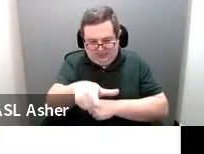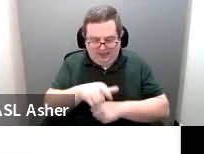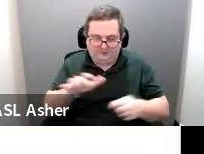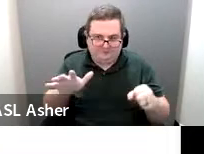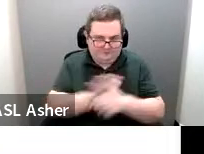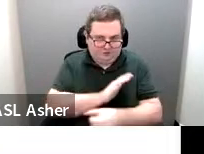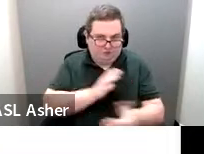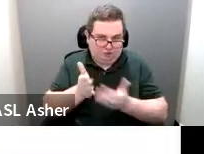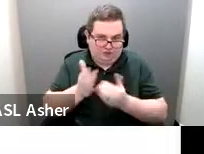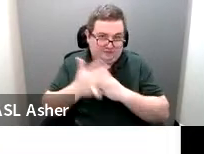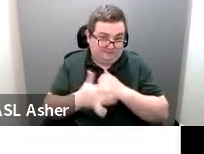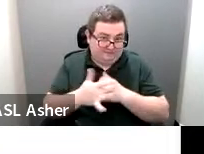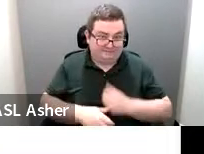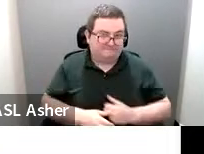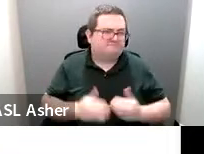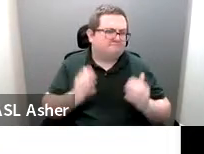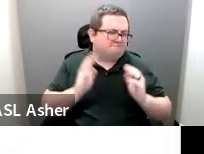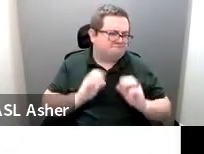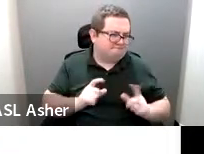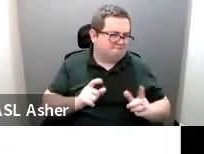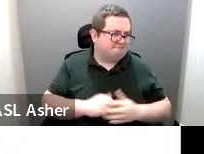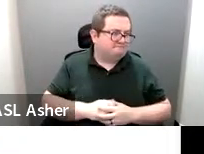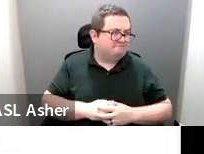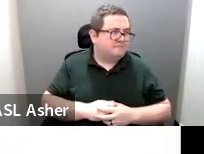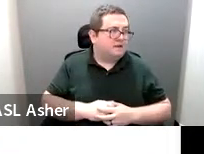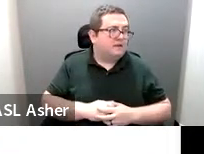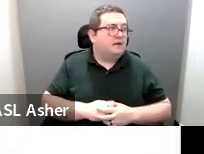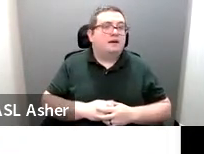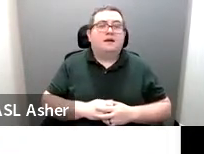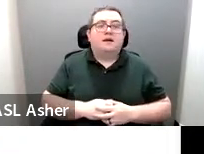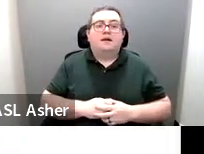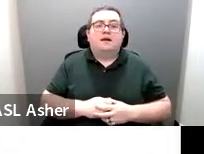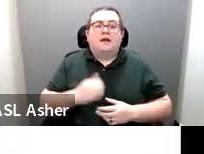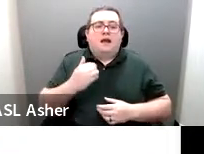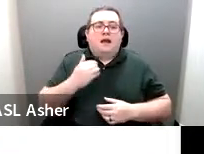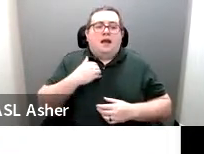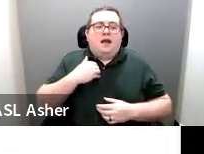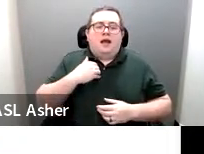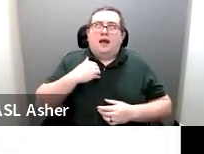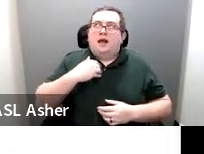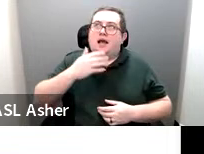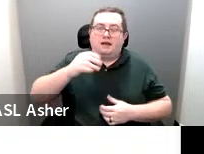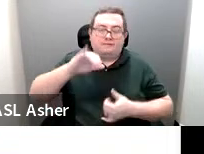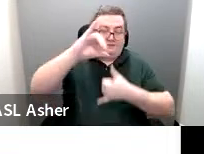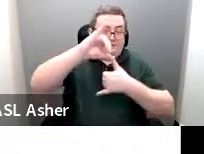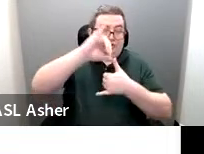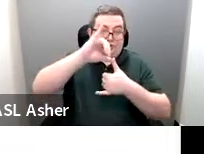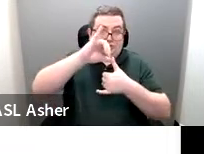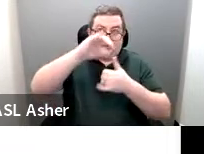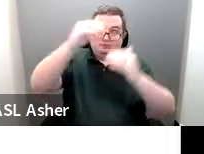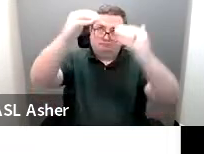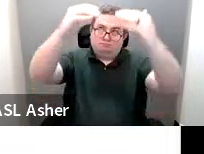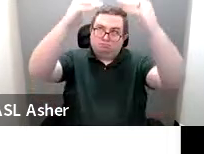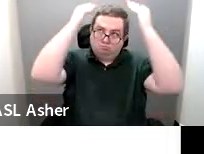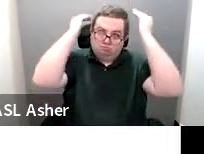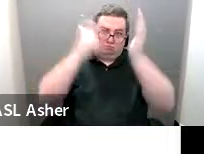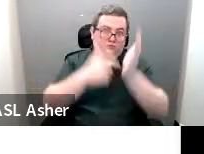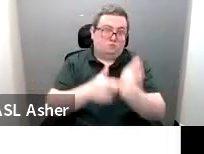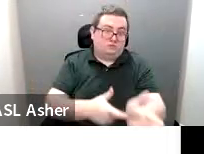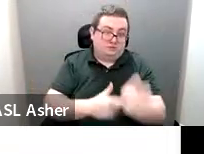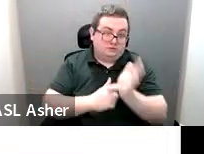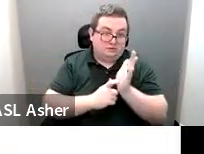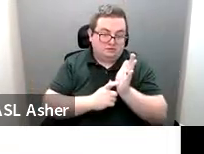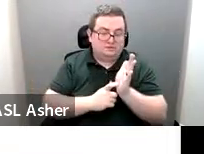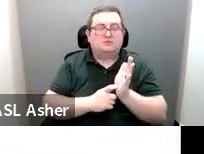Next slide, 30. So there is a vertical clearance requirement for vans. Vans are